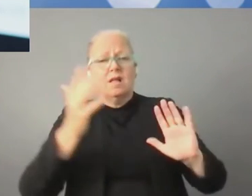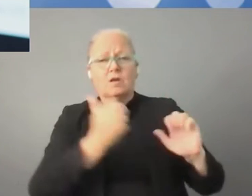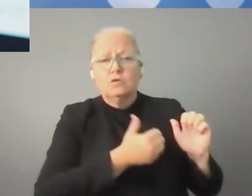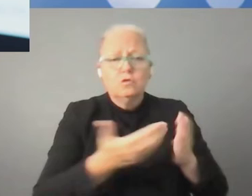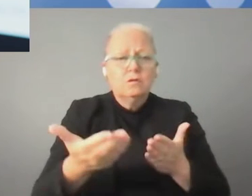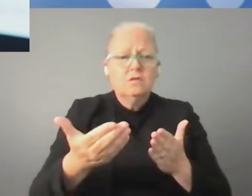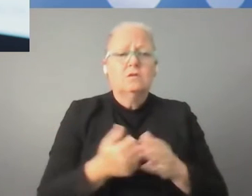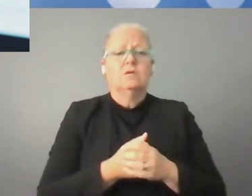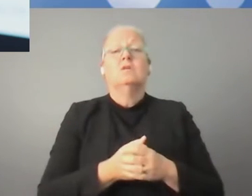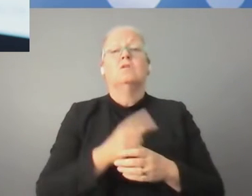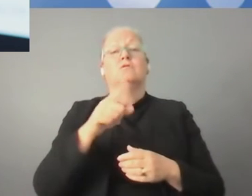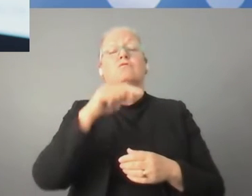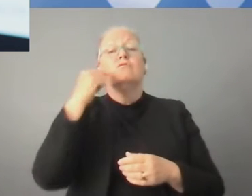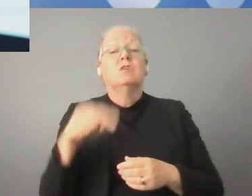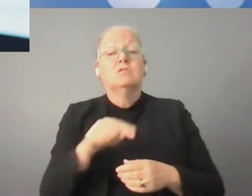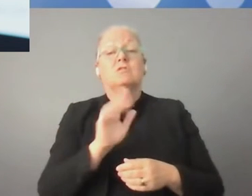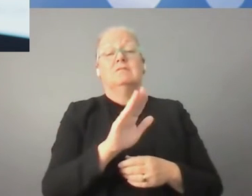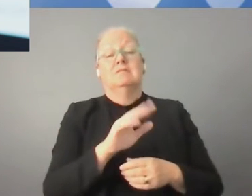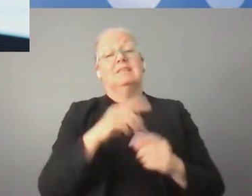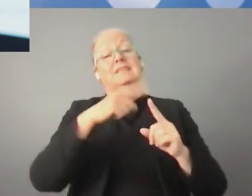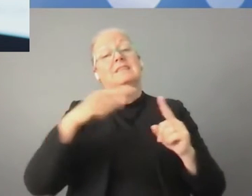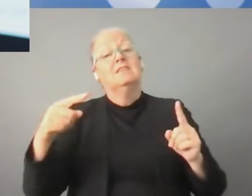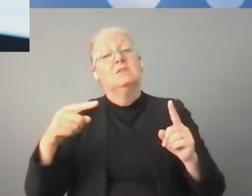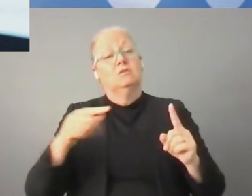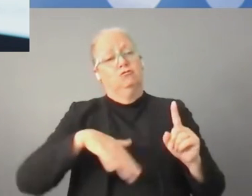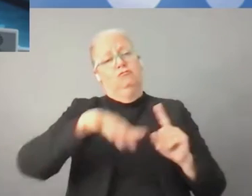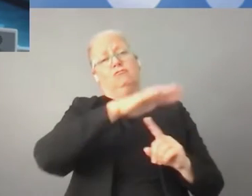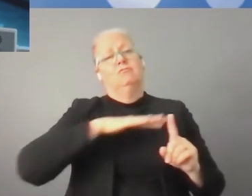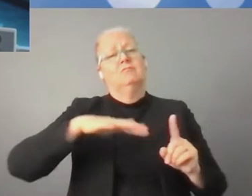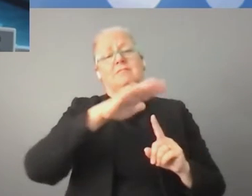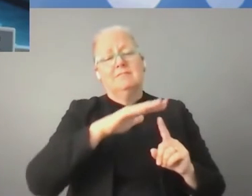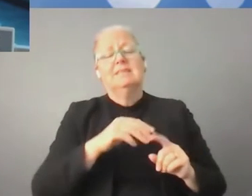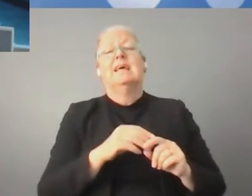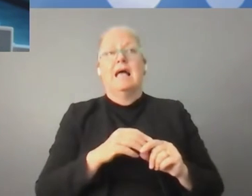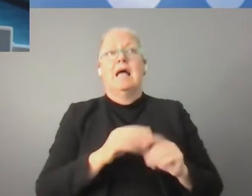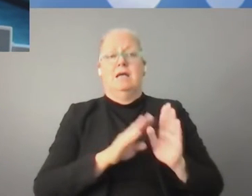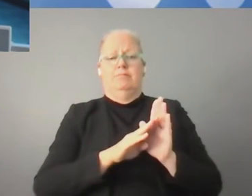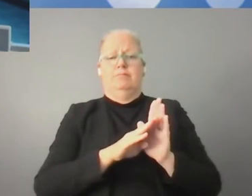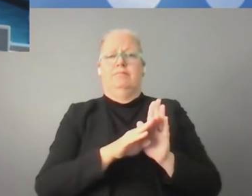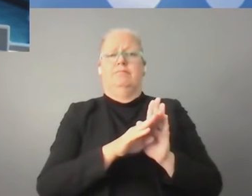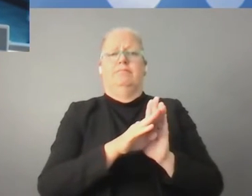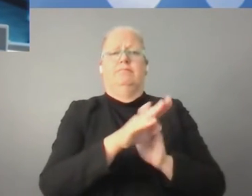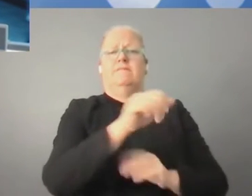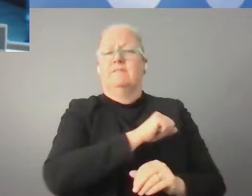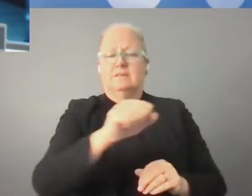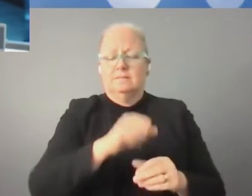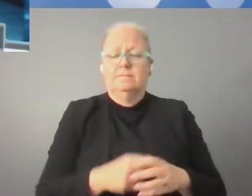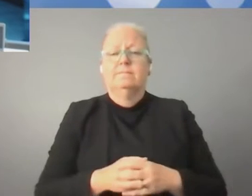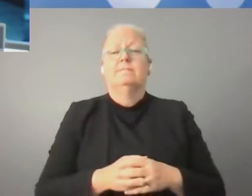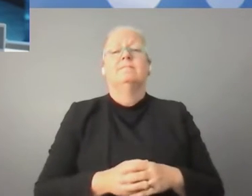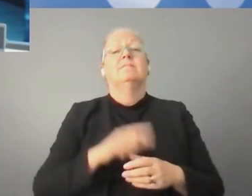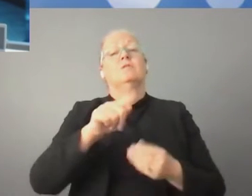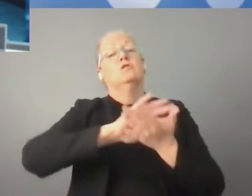Russia, the digital technology industry is achievally developing. Digital transformation is our